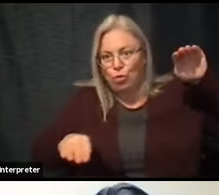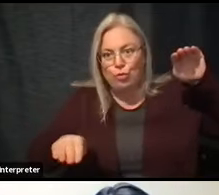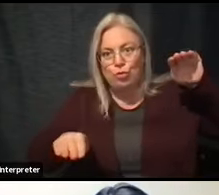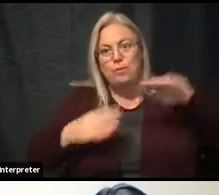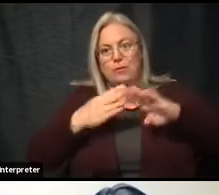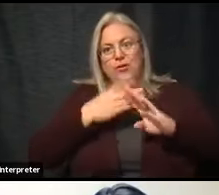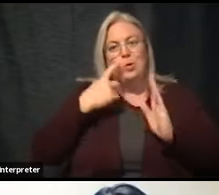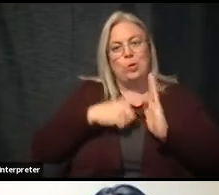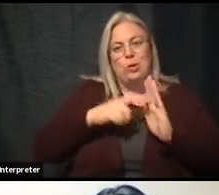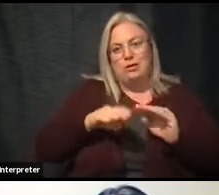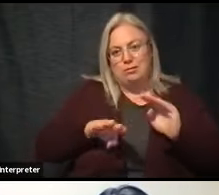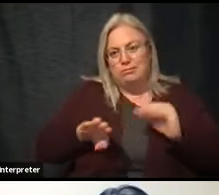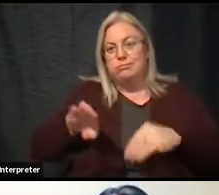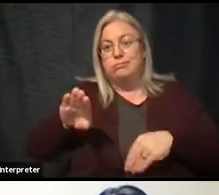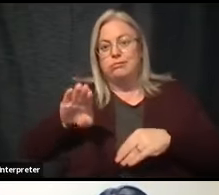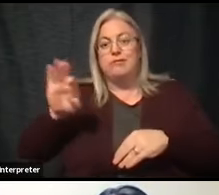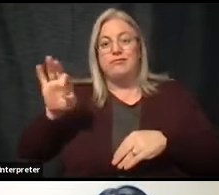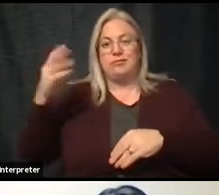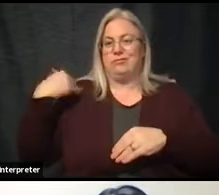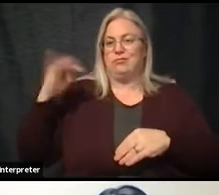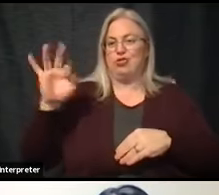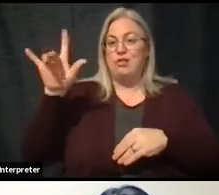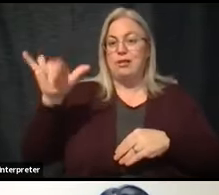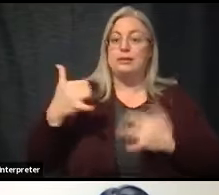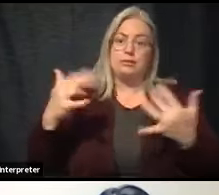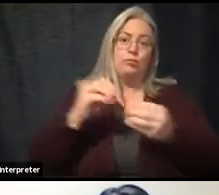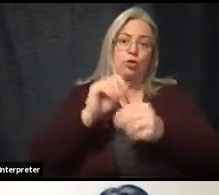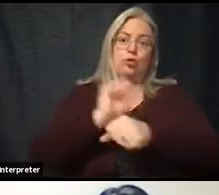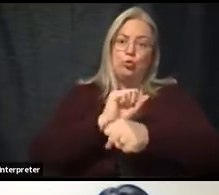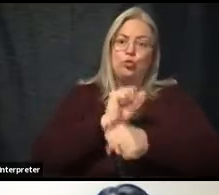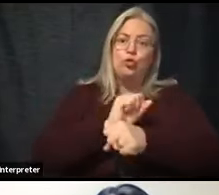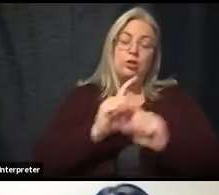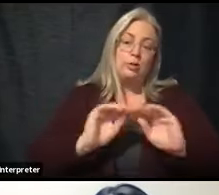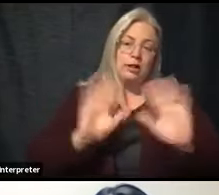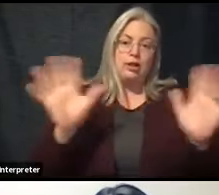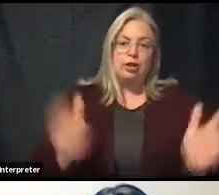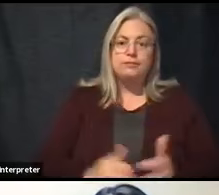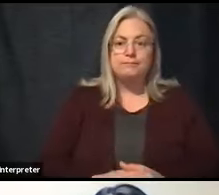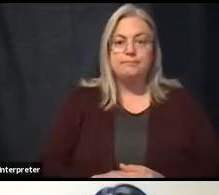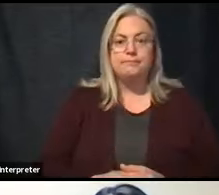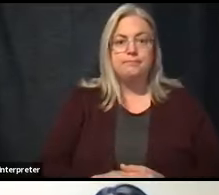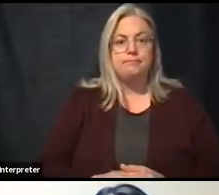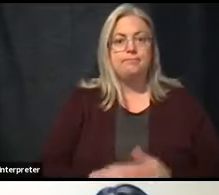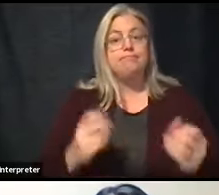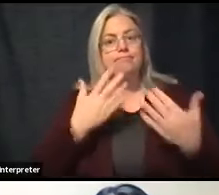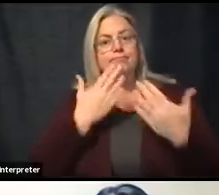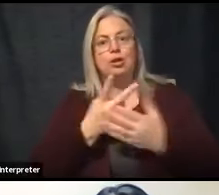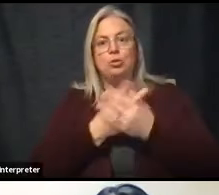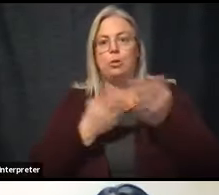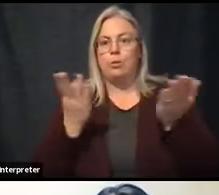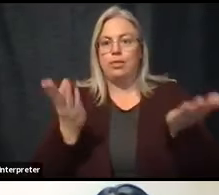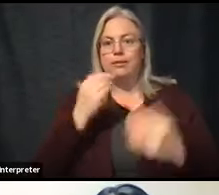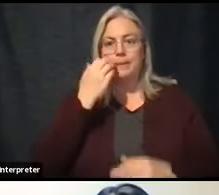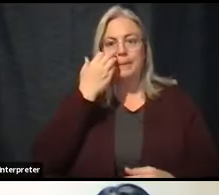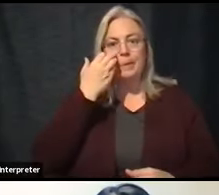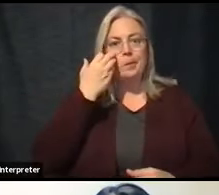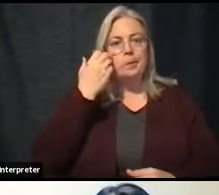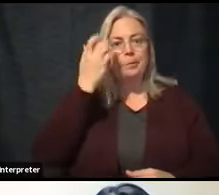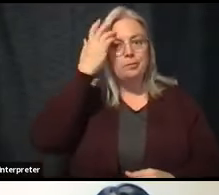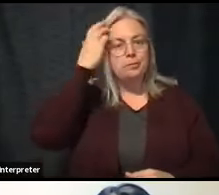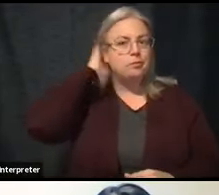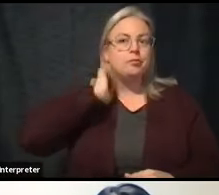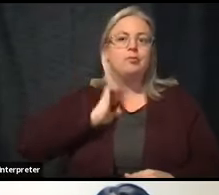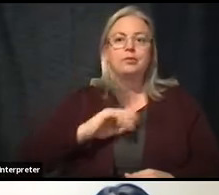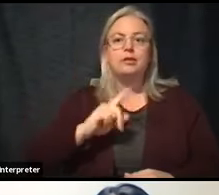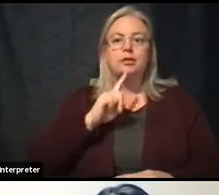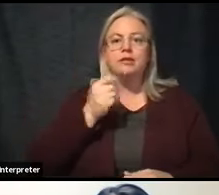uptick in July. So we still have a lot of work to do, just to be very clear. Okay. Thank you to both of you. We'll go ahead and take a